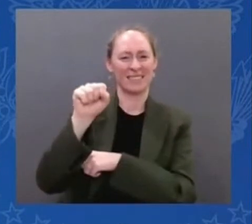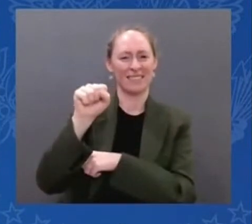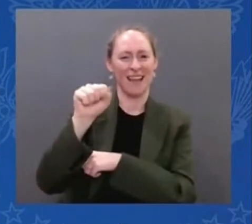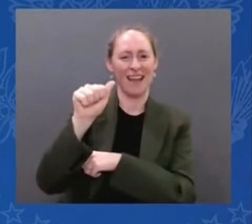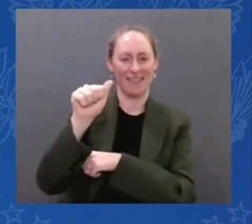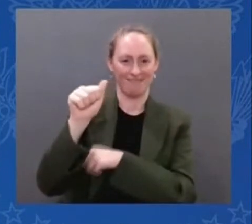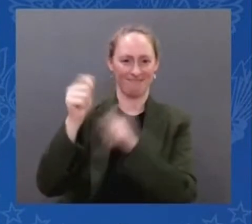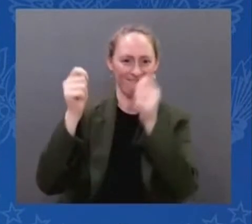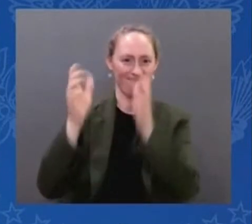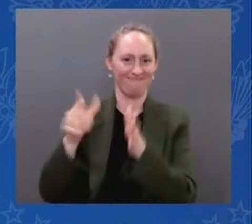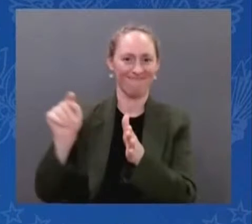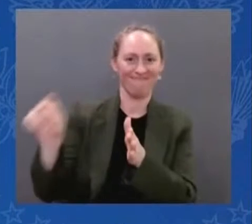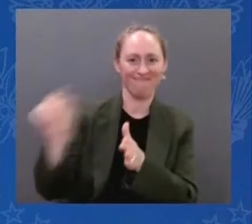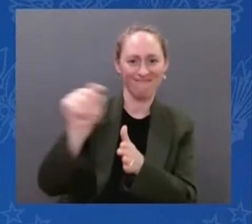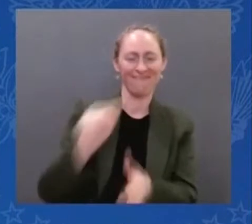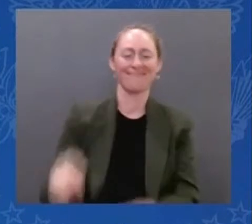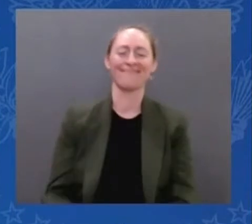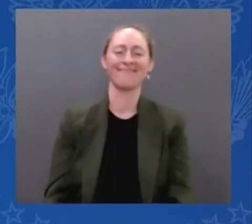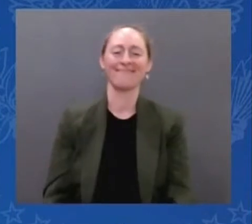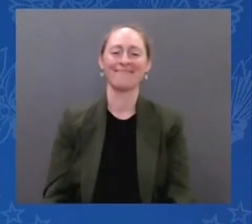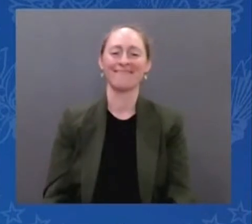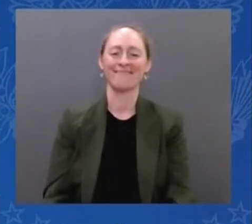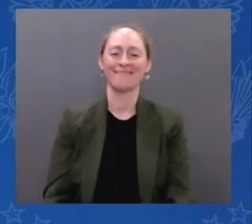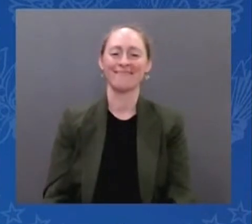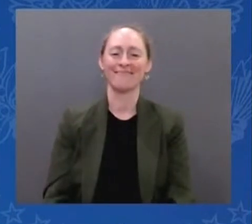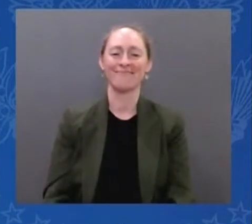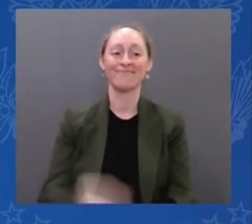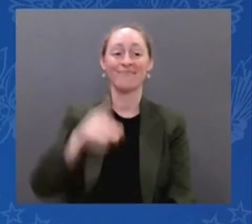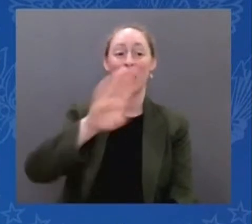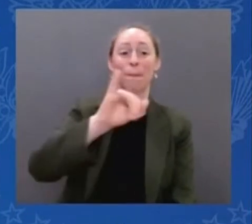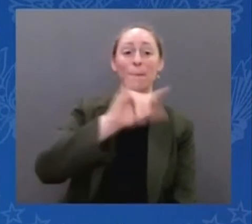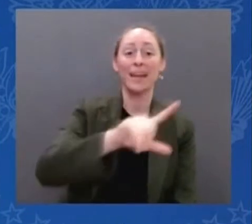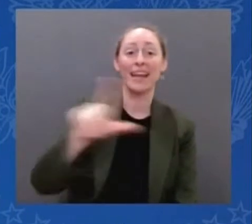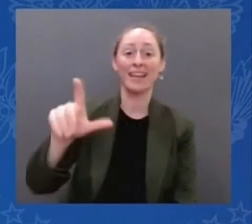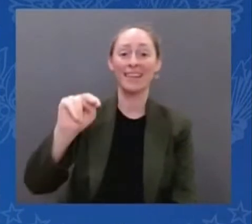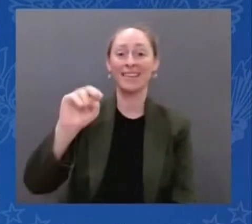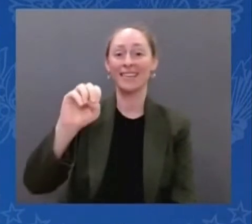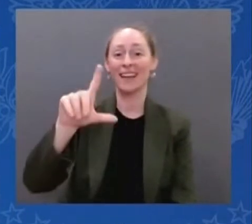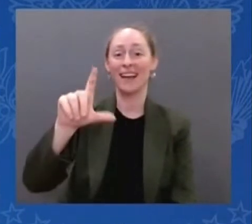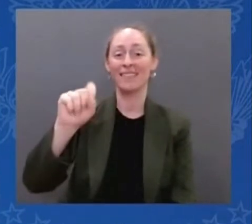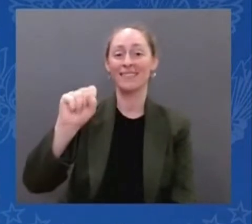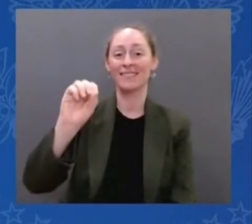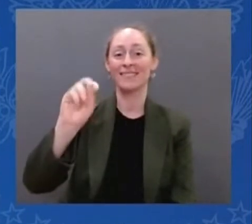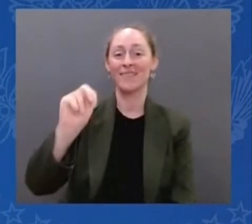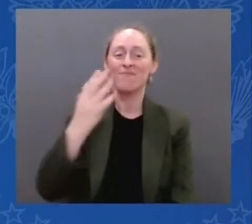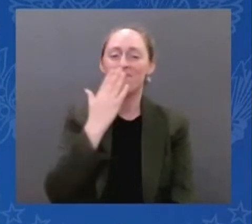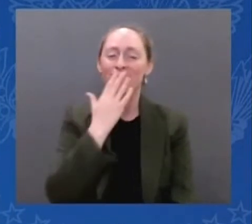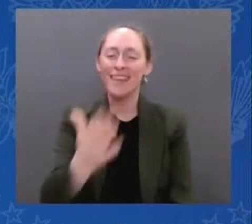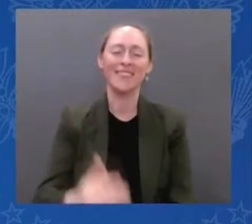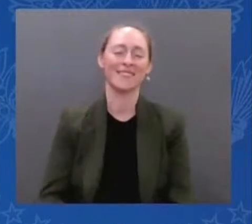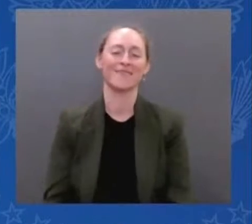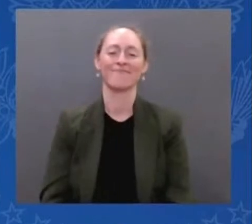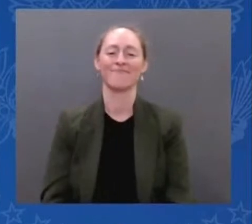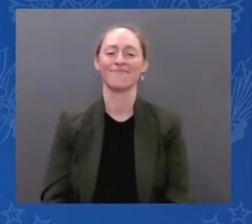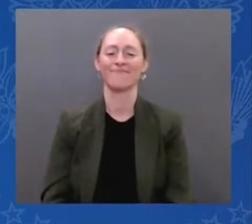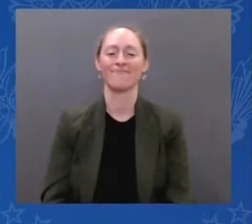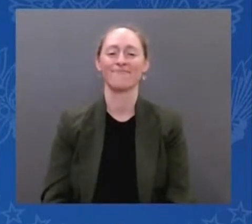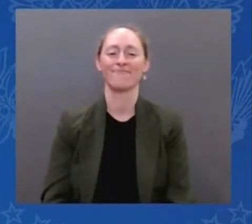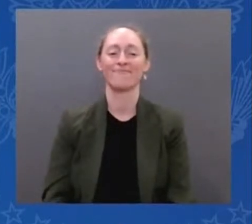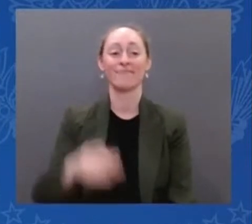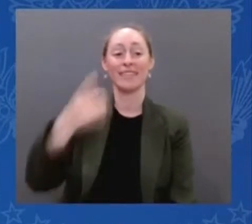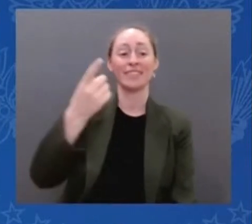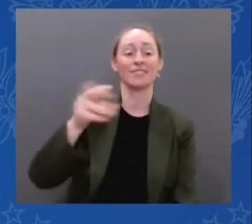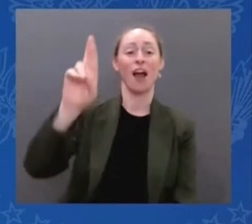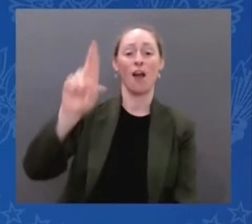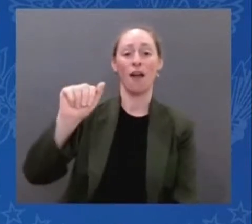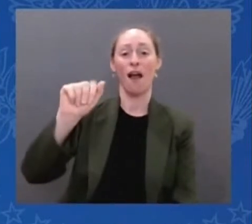a good friend. And thank you very much for what you're doing. And Dr. Nelson, you're doing a great job leading this Office of Science